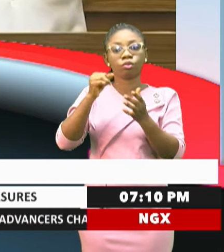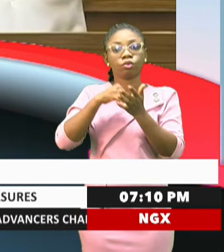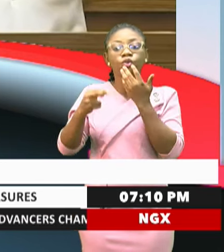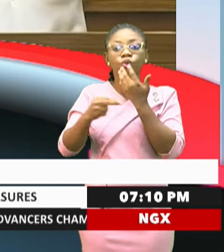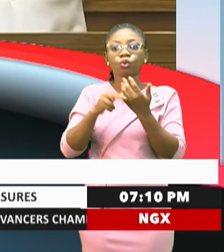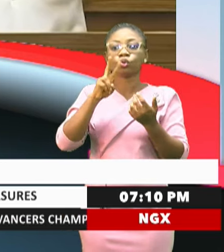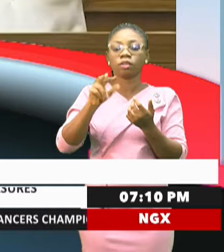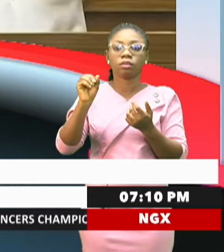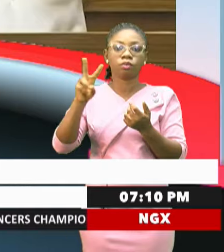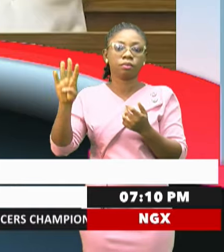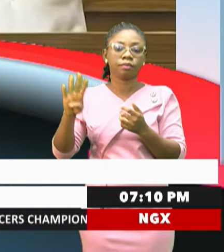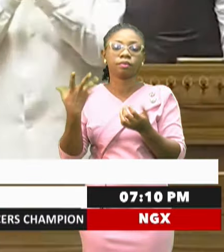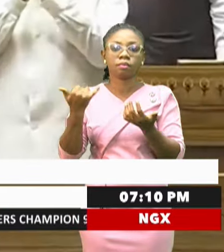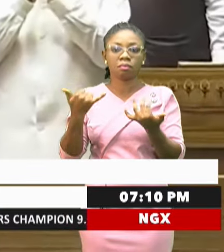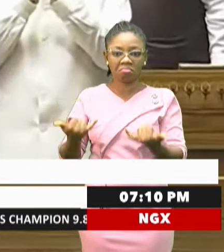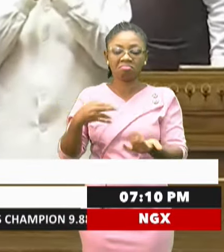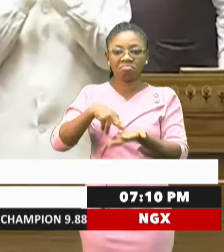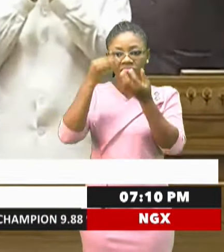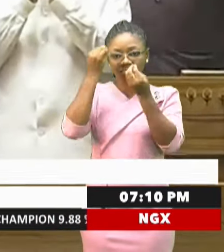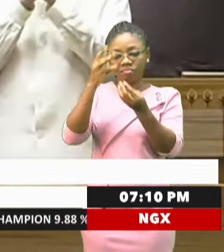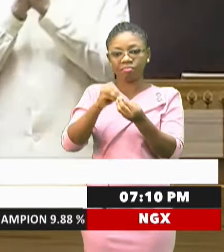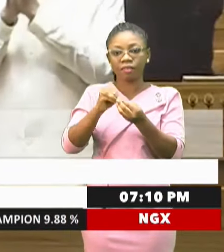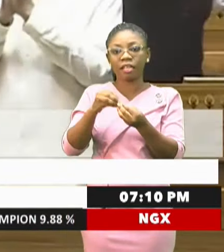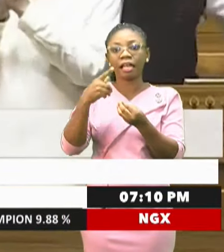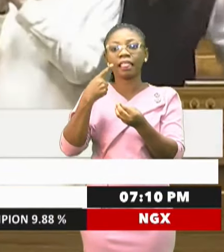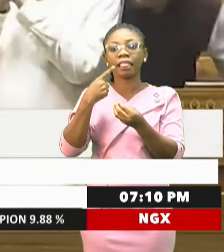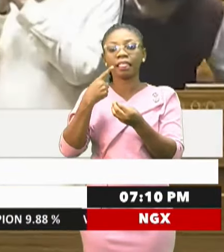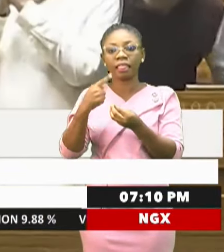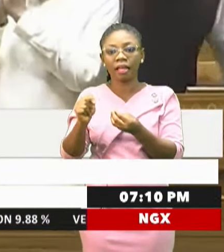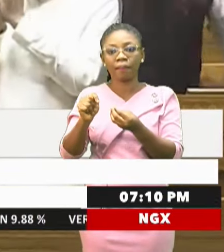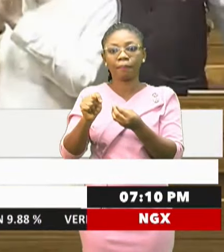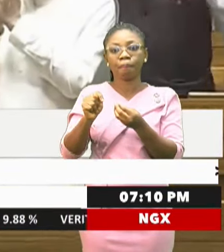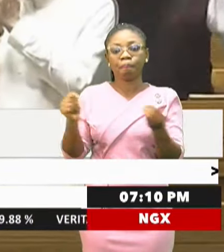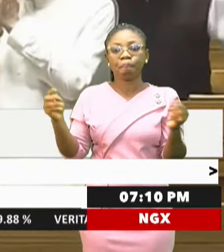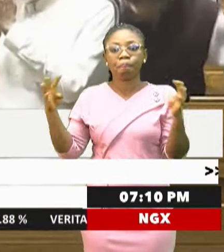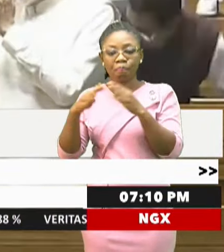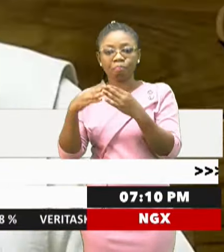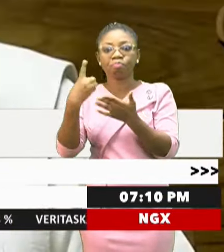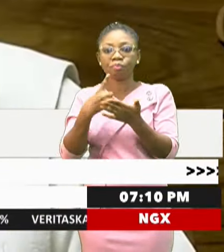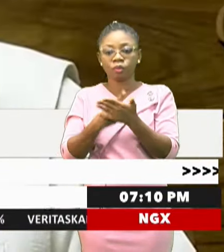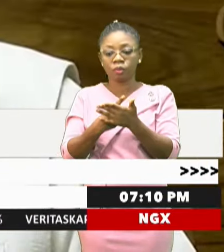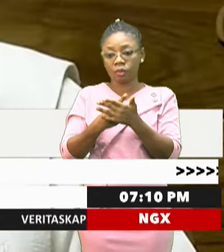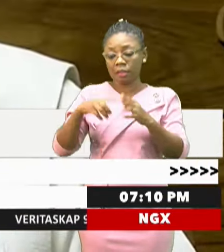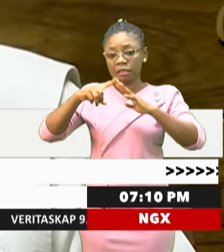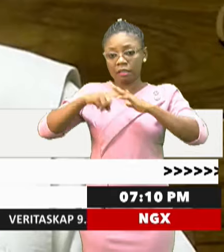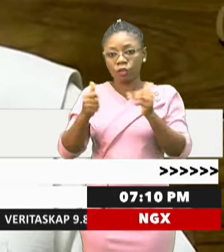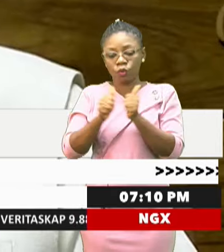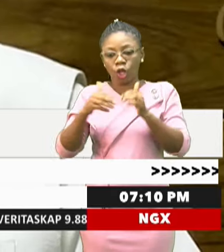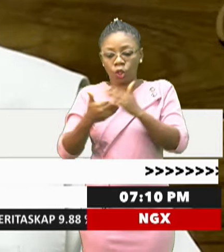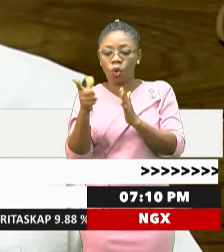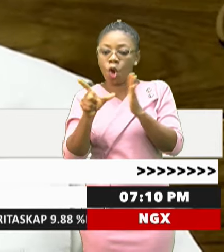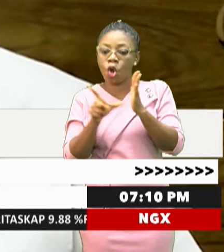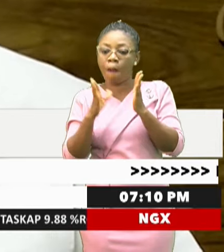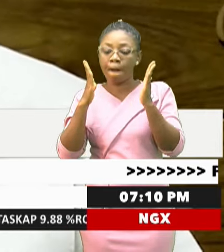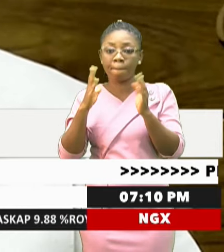Comfort Fashion tells us more. The parliamentary session kicks off with newly elected lawmakers taking their